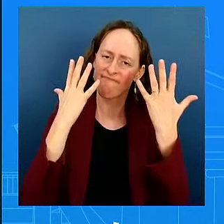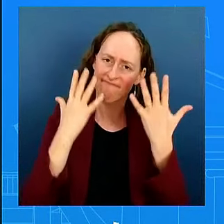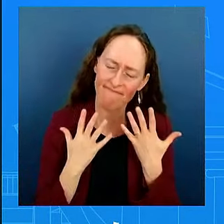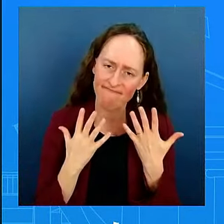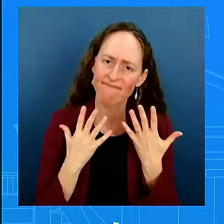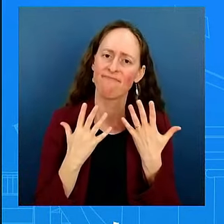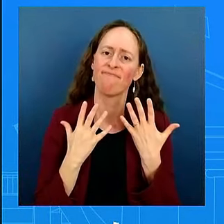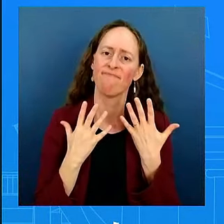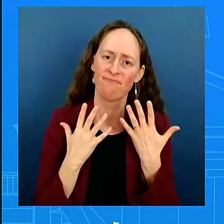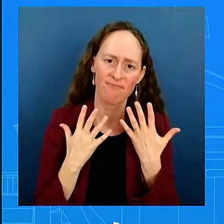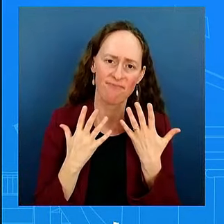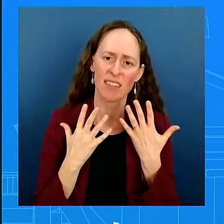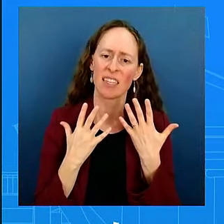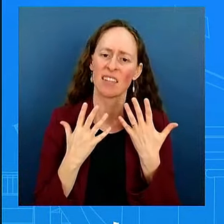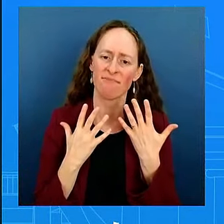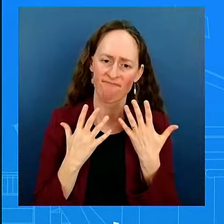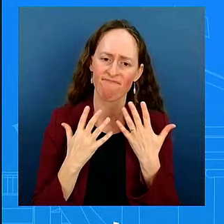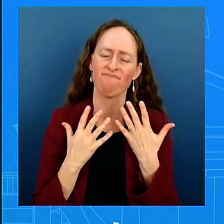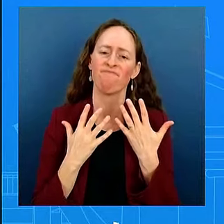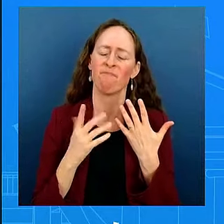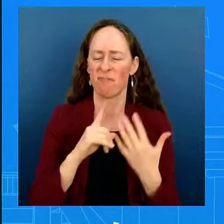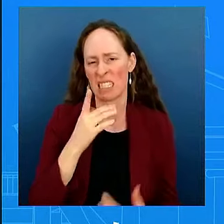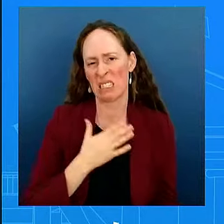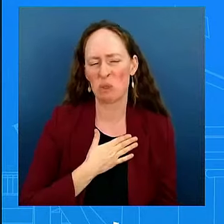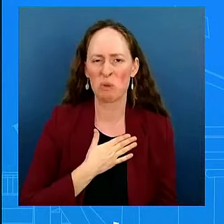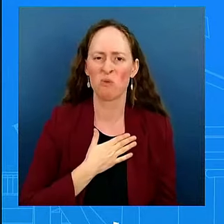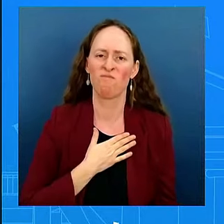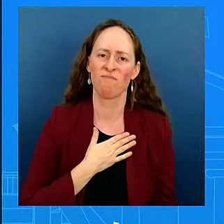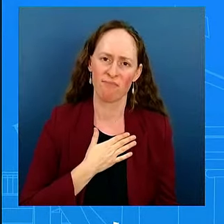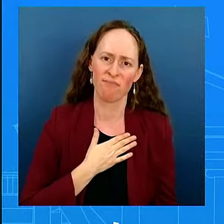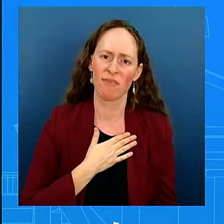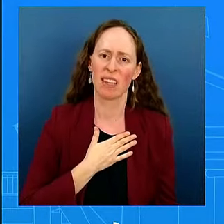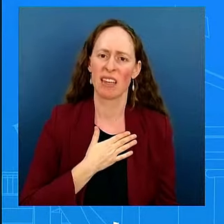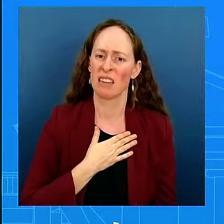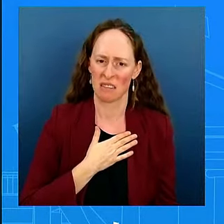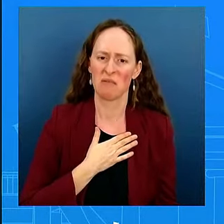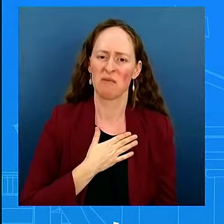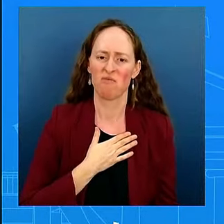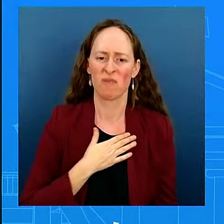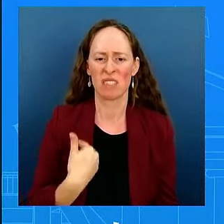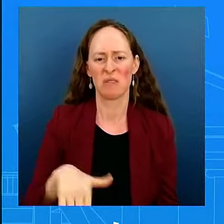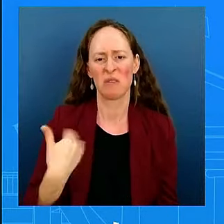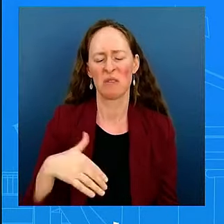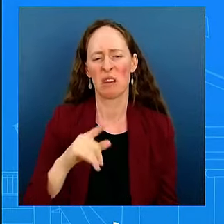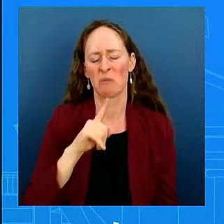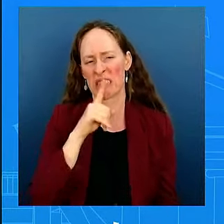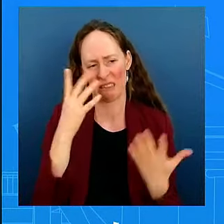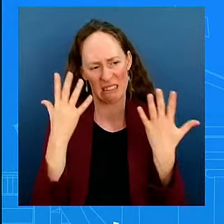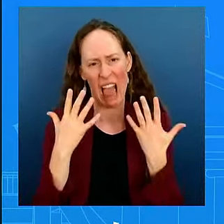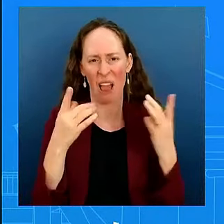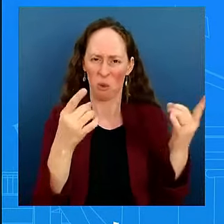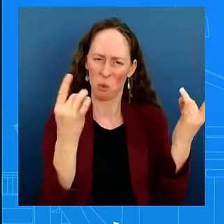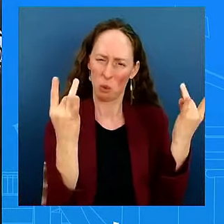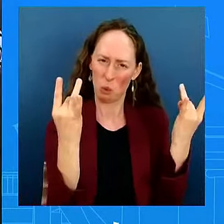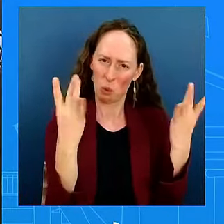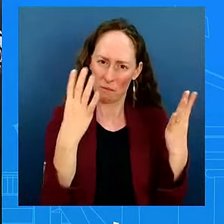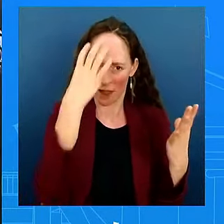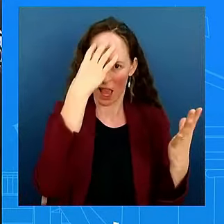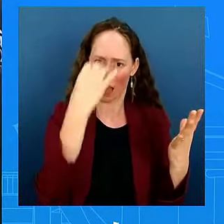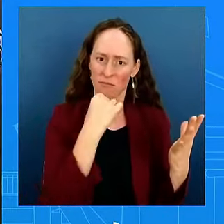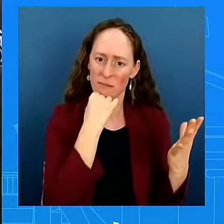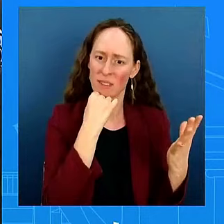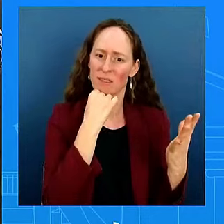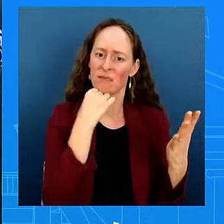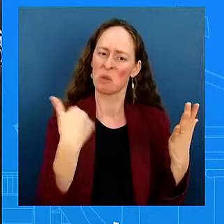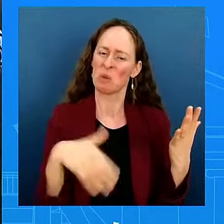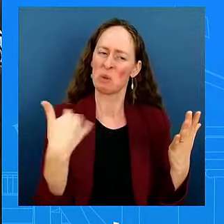a devastating news and heinous act that we saw by Hamas. Does the president regard any of